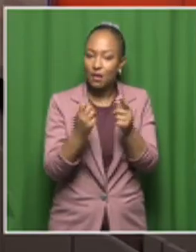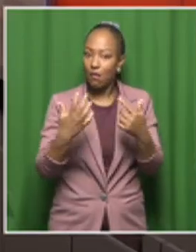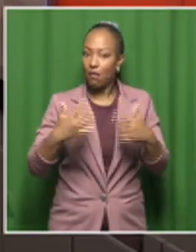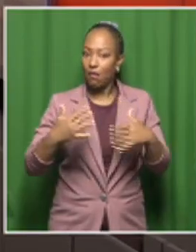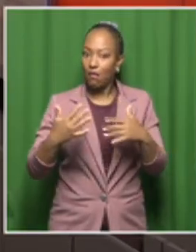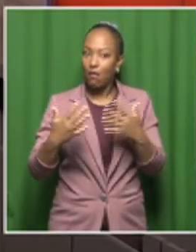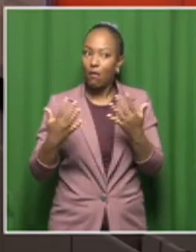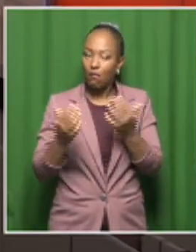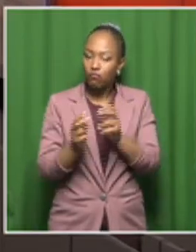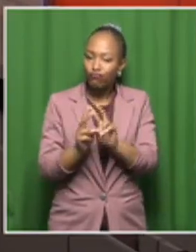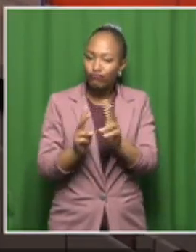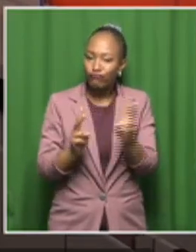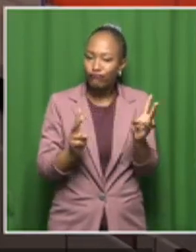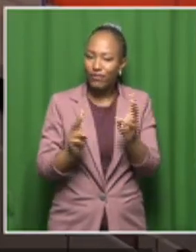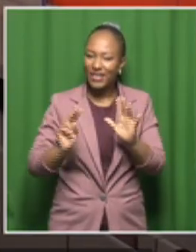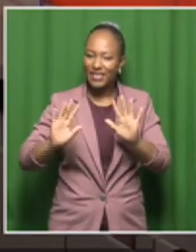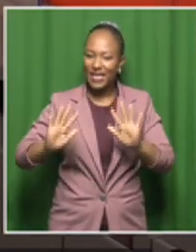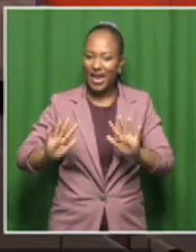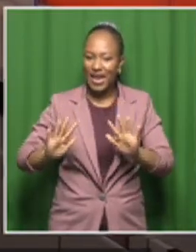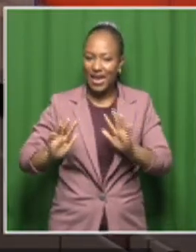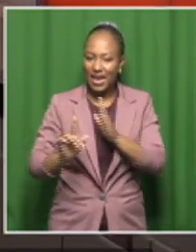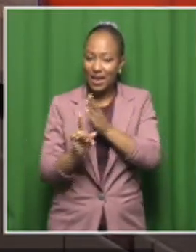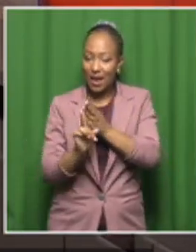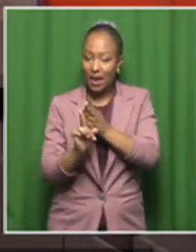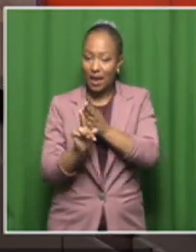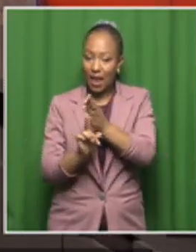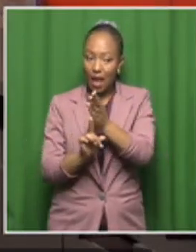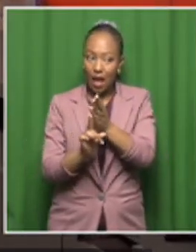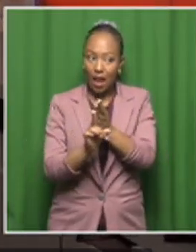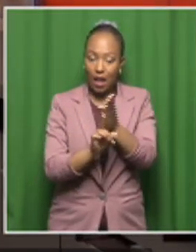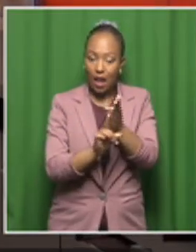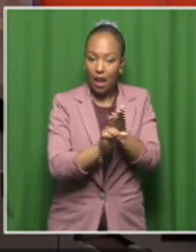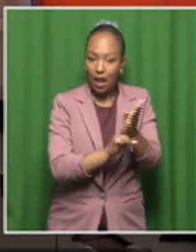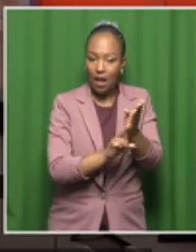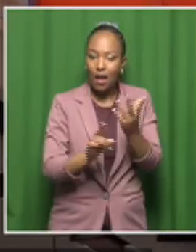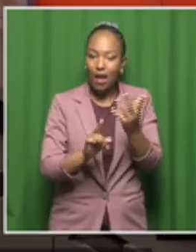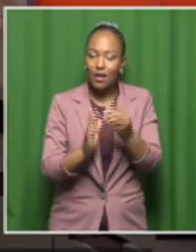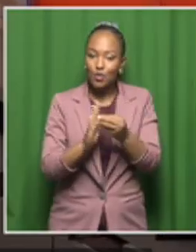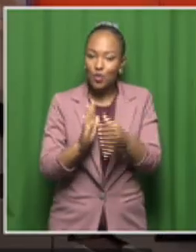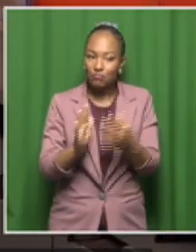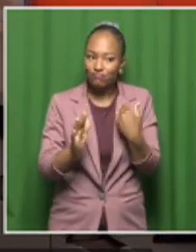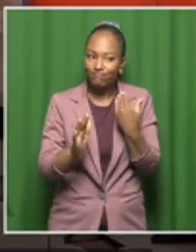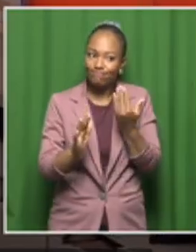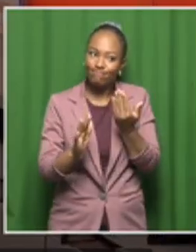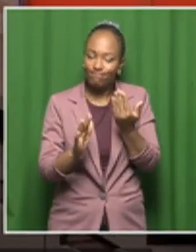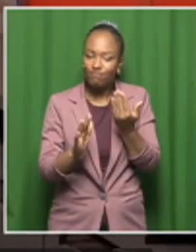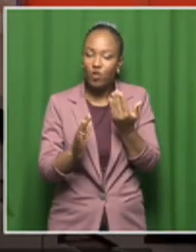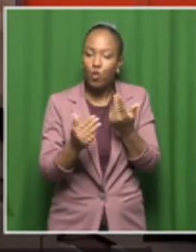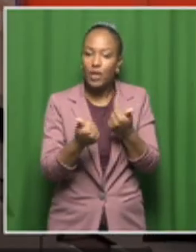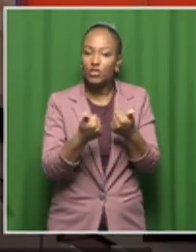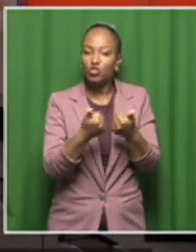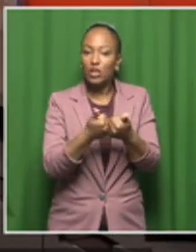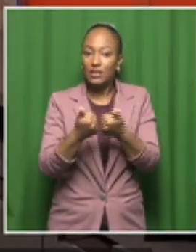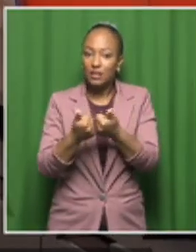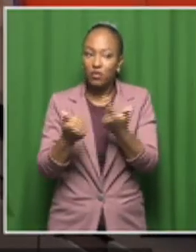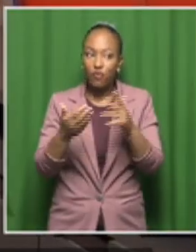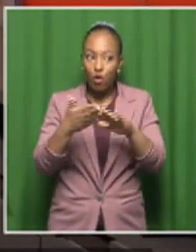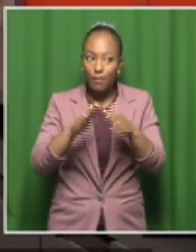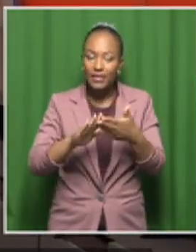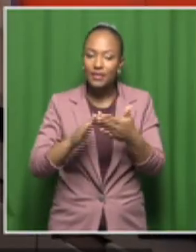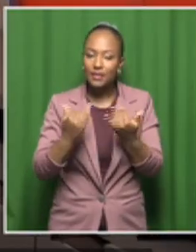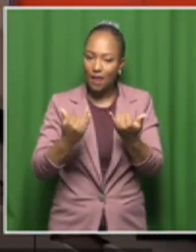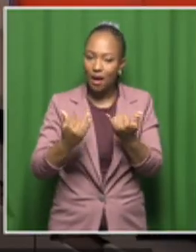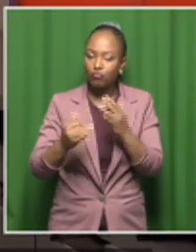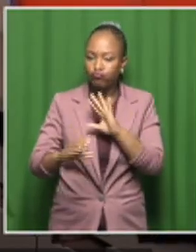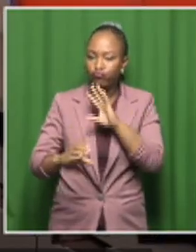reflects is of course UNISA's commitment to contemporary challenges that society faces. But as I say, we are now